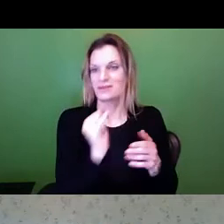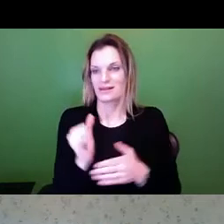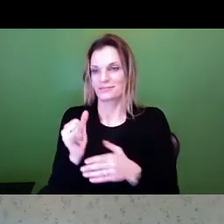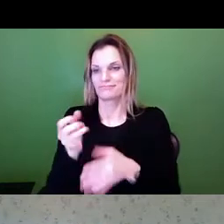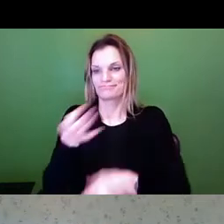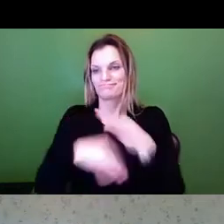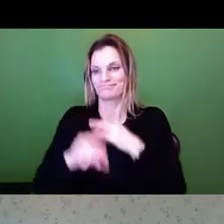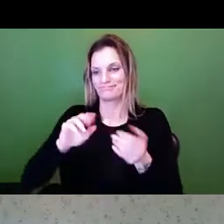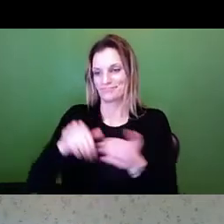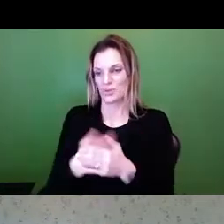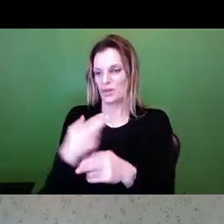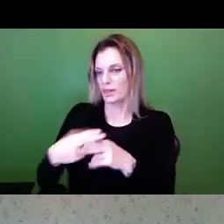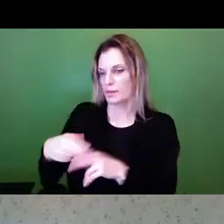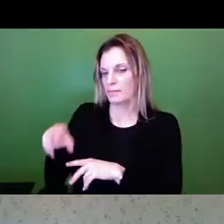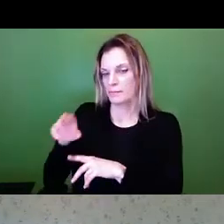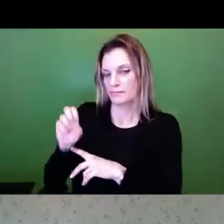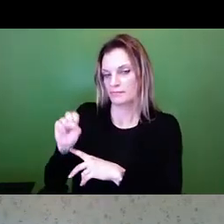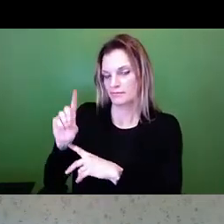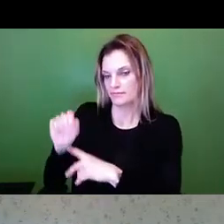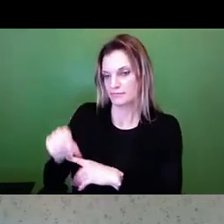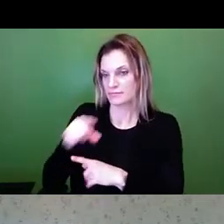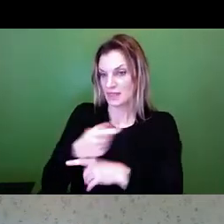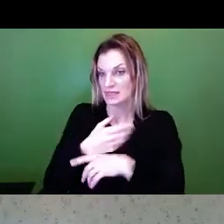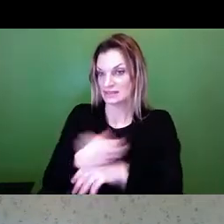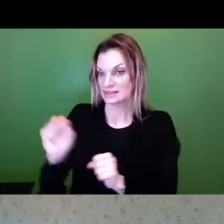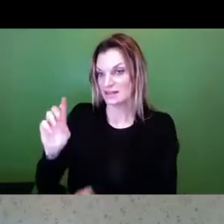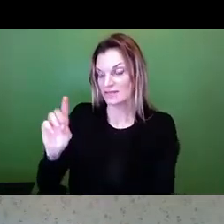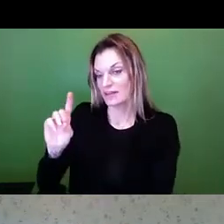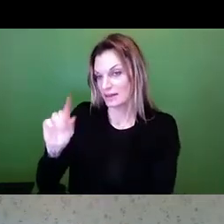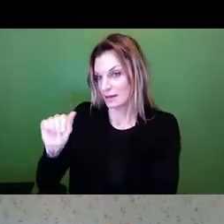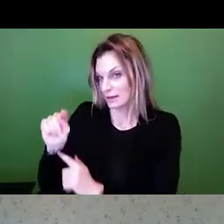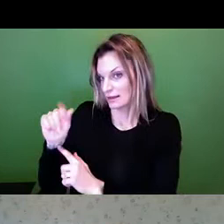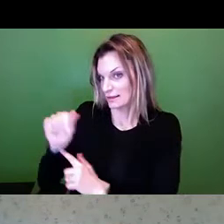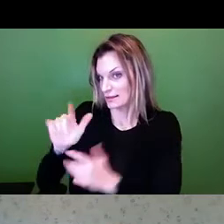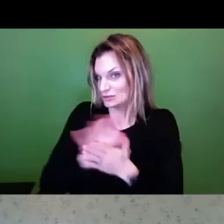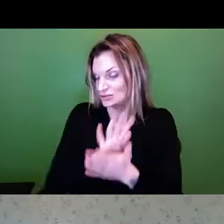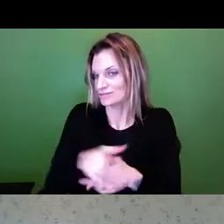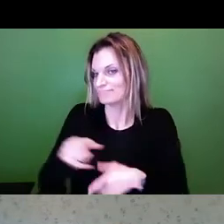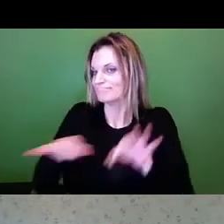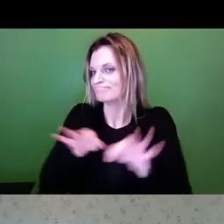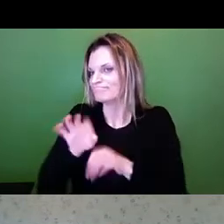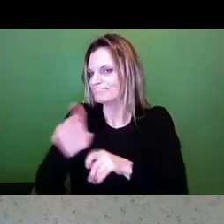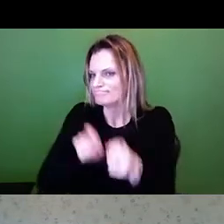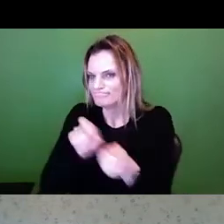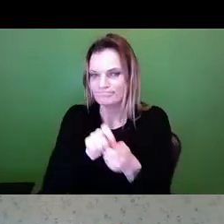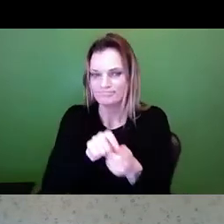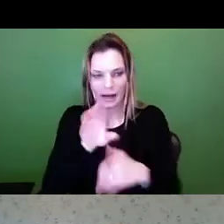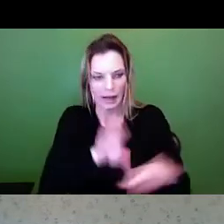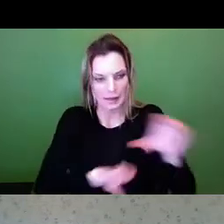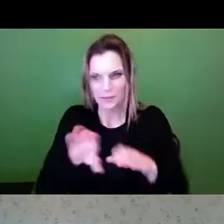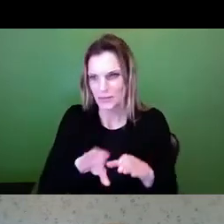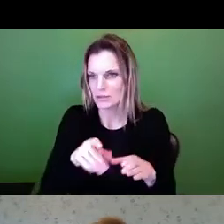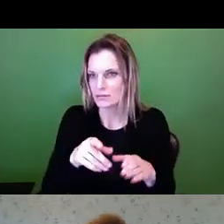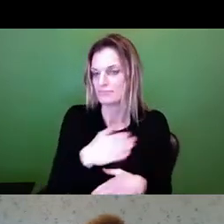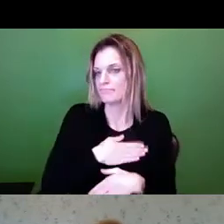And on the safety data sheets, it talks about the harmful effects of whatever chemical the person's working with and